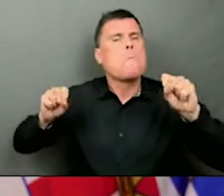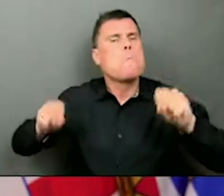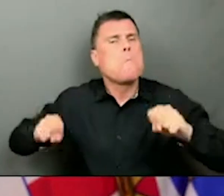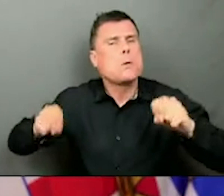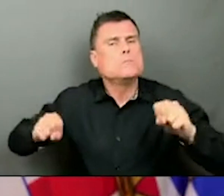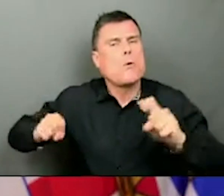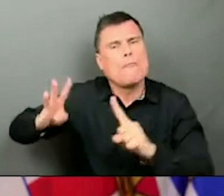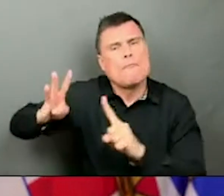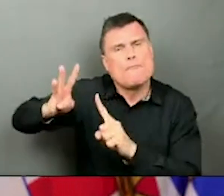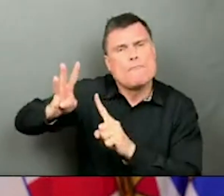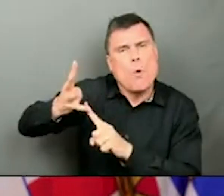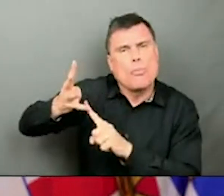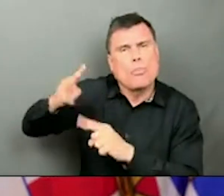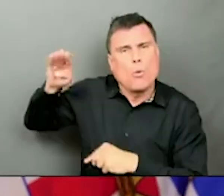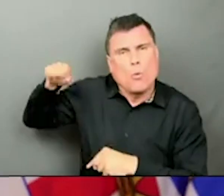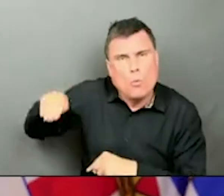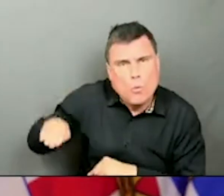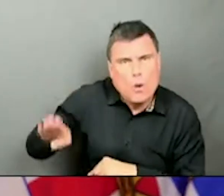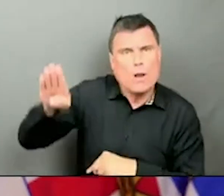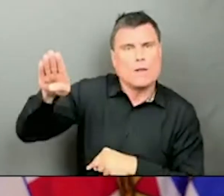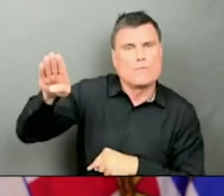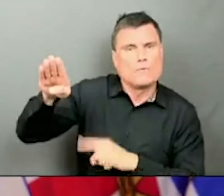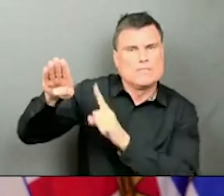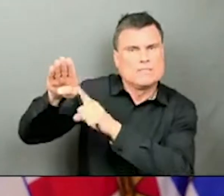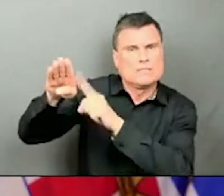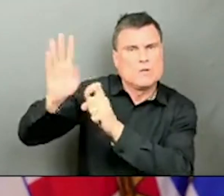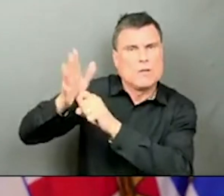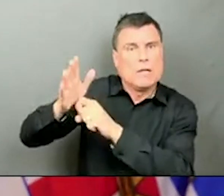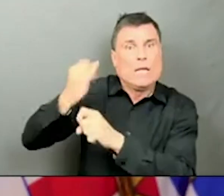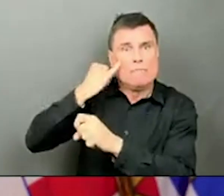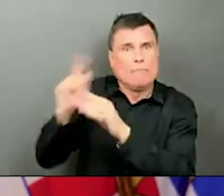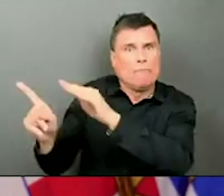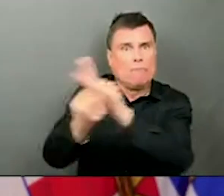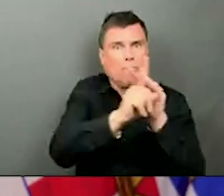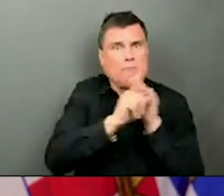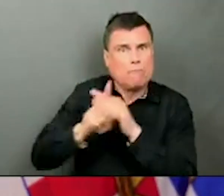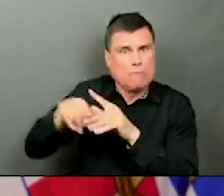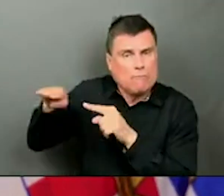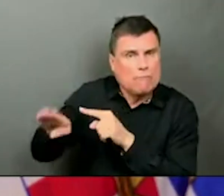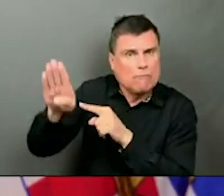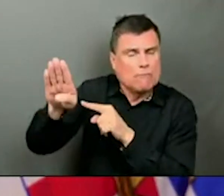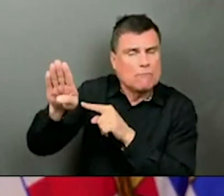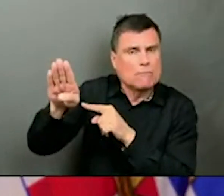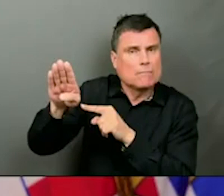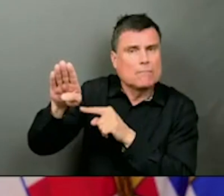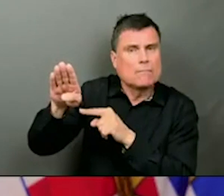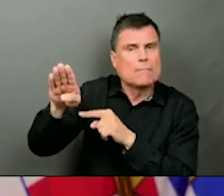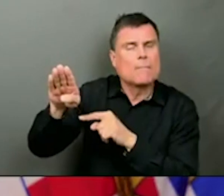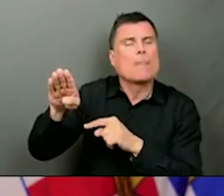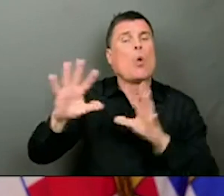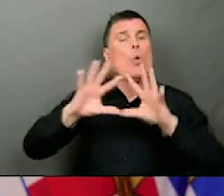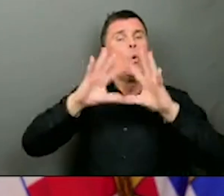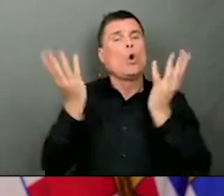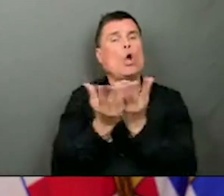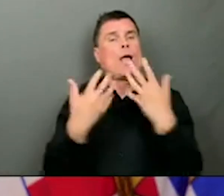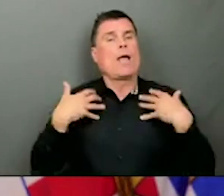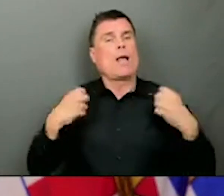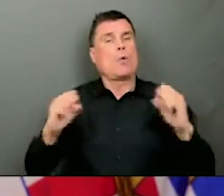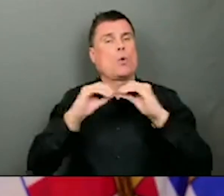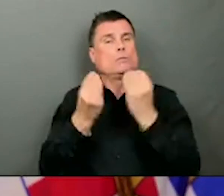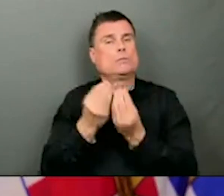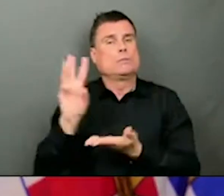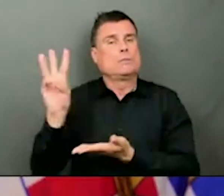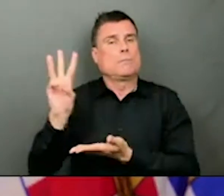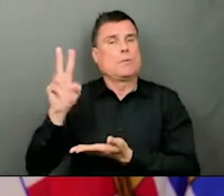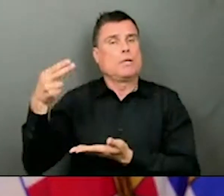has asked wealthier nations to post plans to give children and teenagers COVID vaccines and instead donate supplies to lower